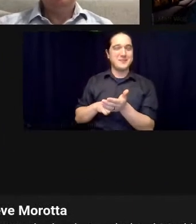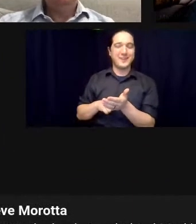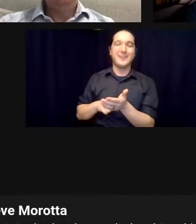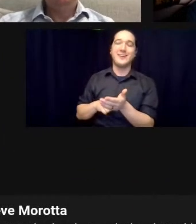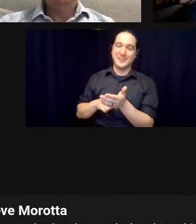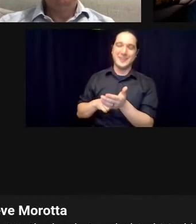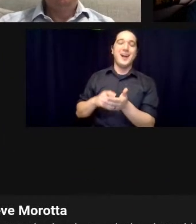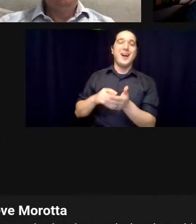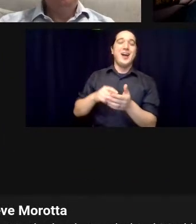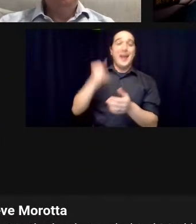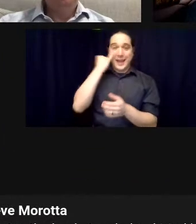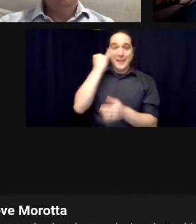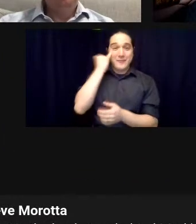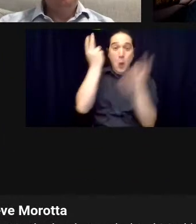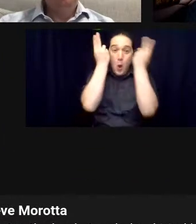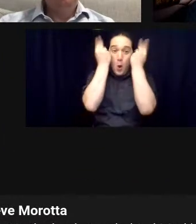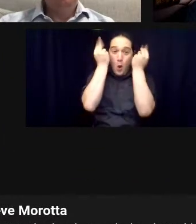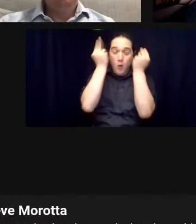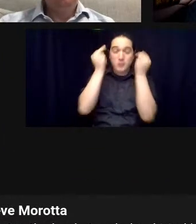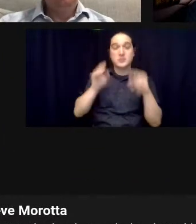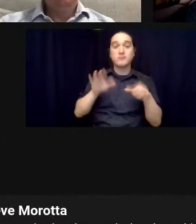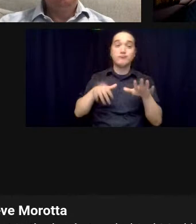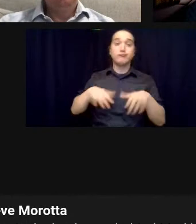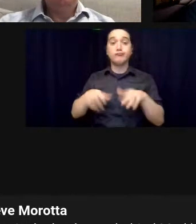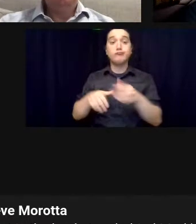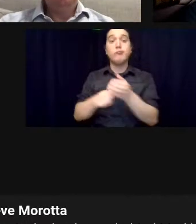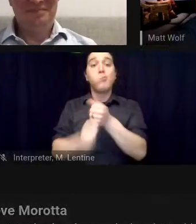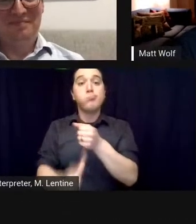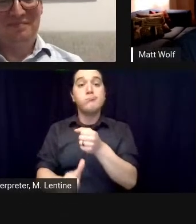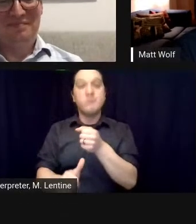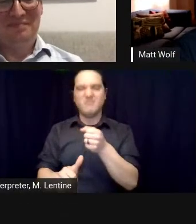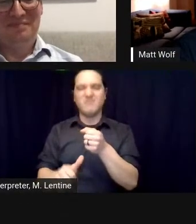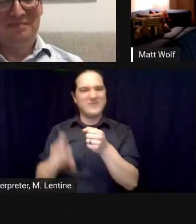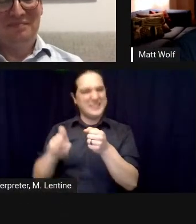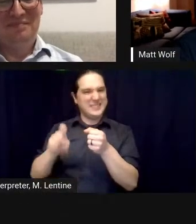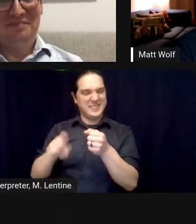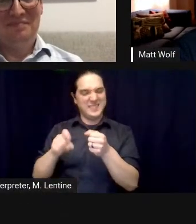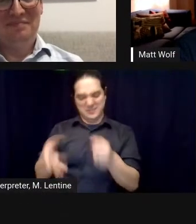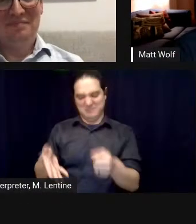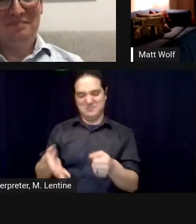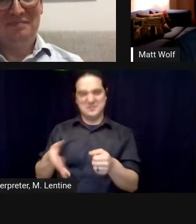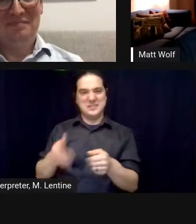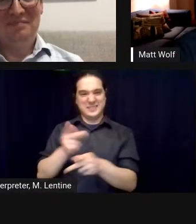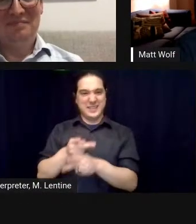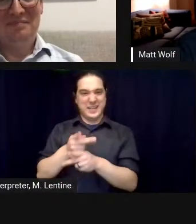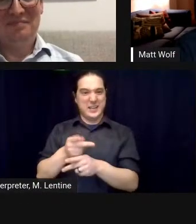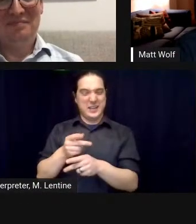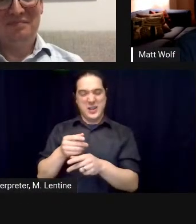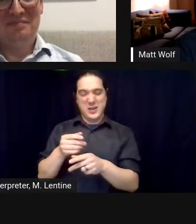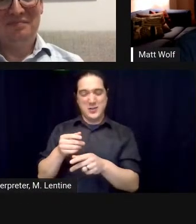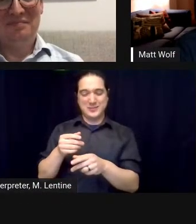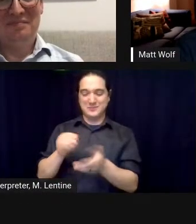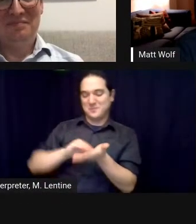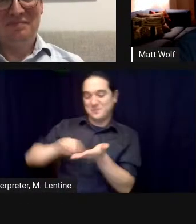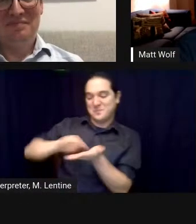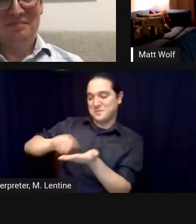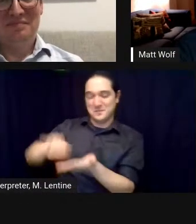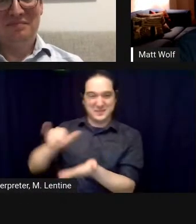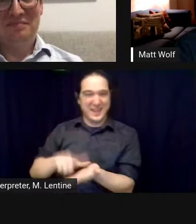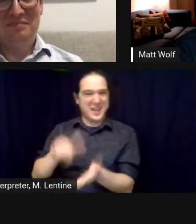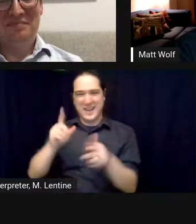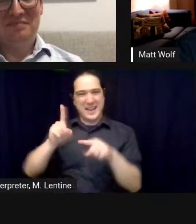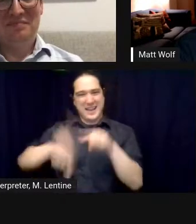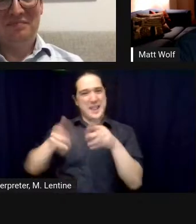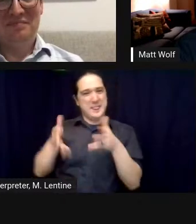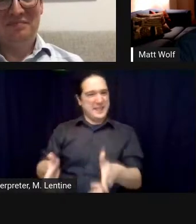and the the kind of private joke was because i was an ivy ivy over educated league graduate